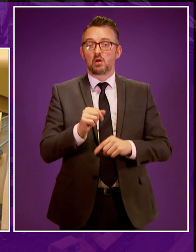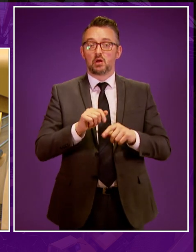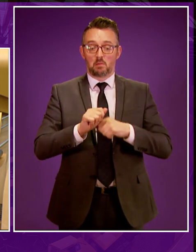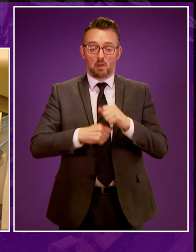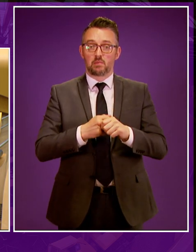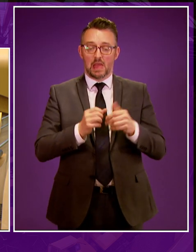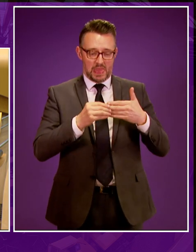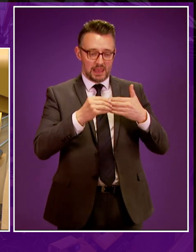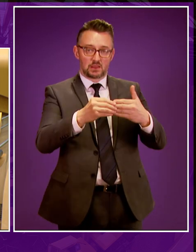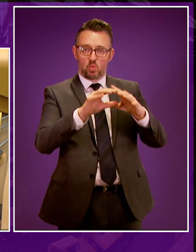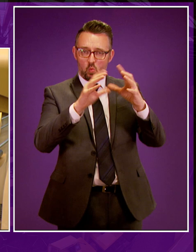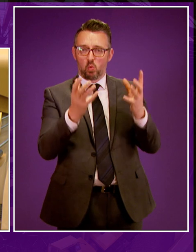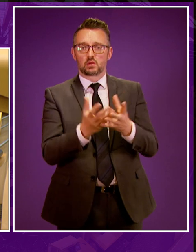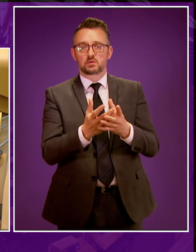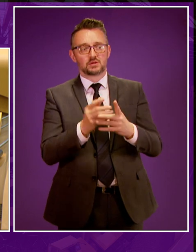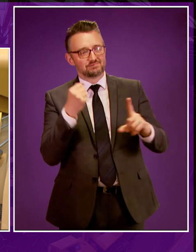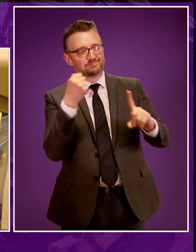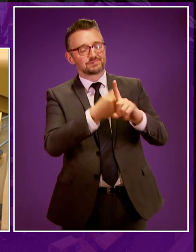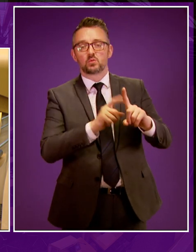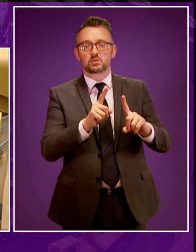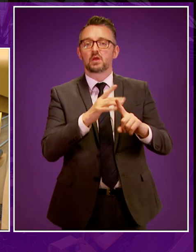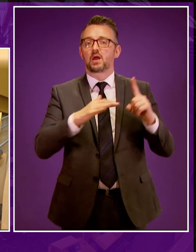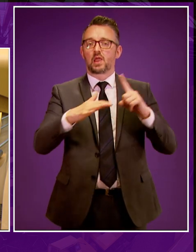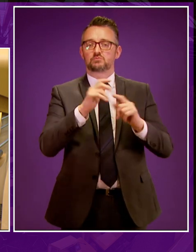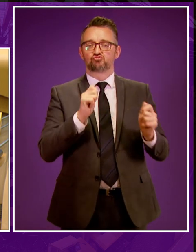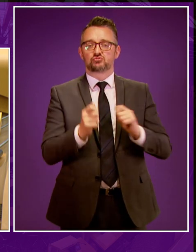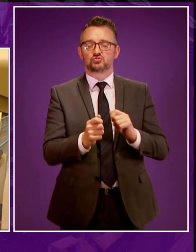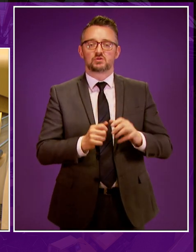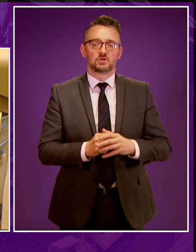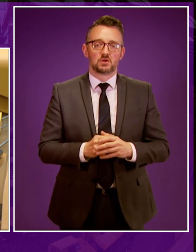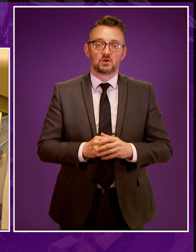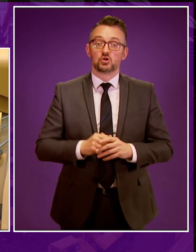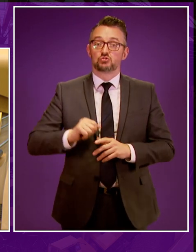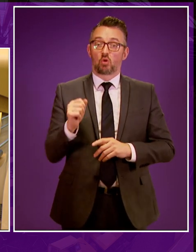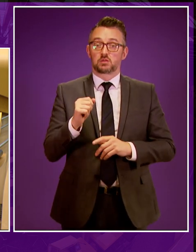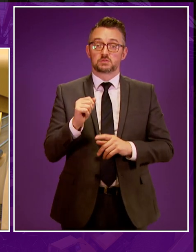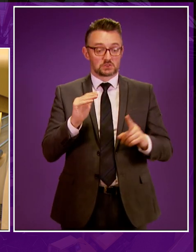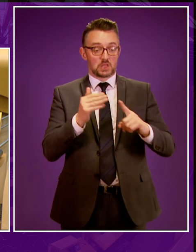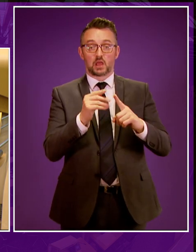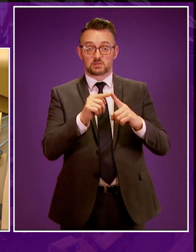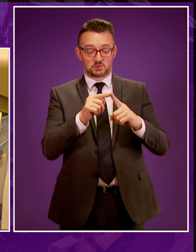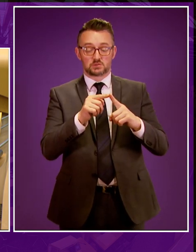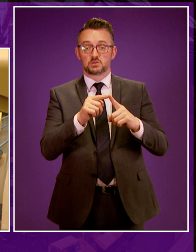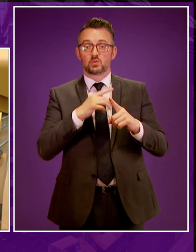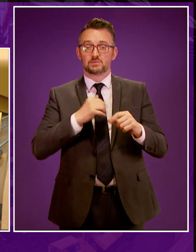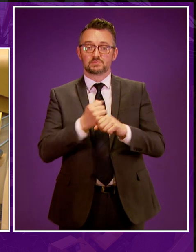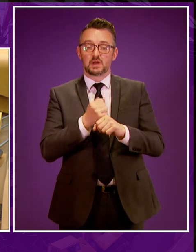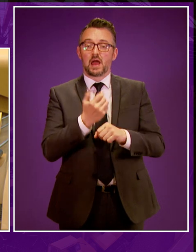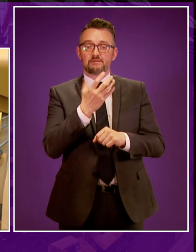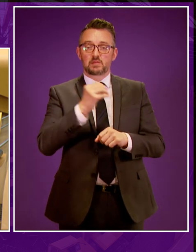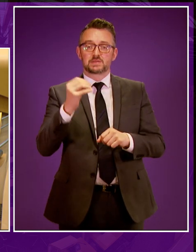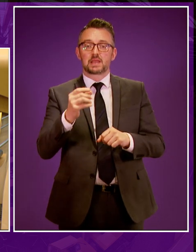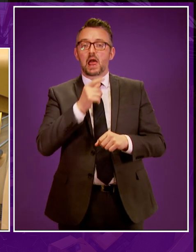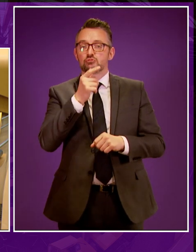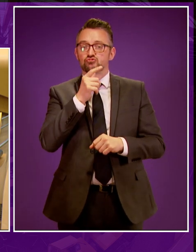on the environment and the fight against climate change. Scotland has already exceeded its target of producing 50 percent